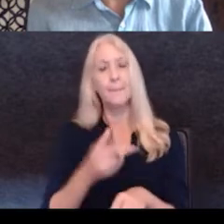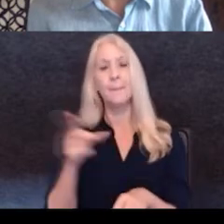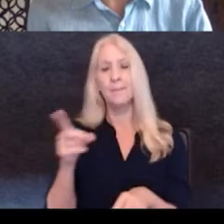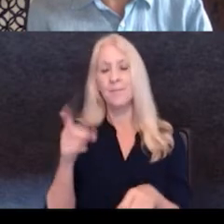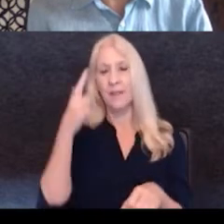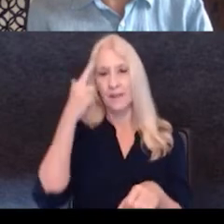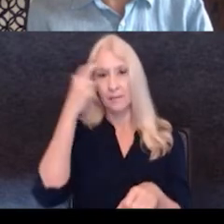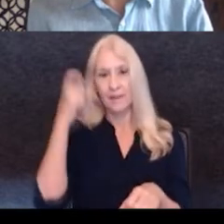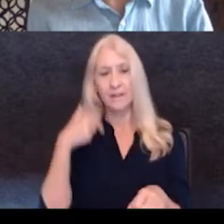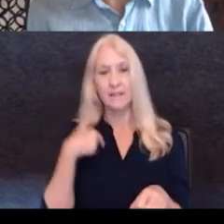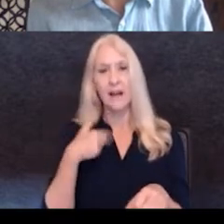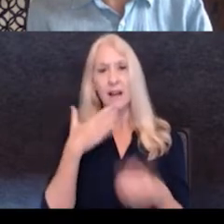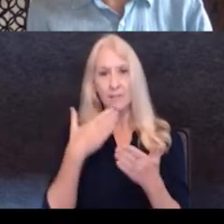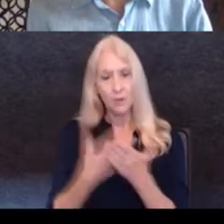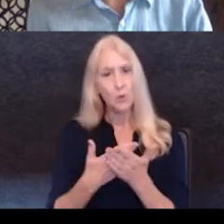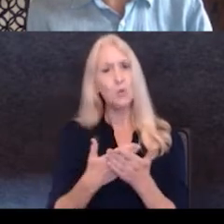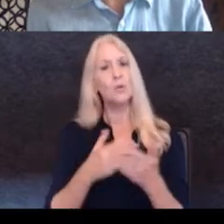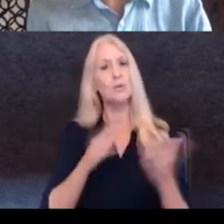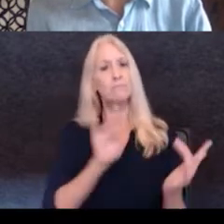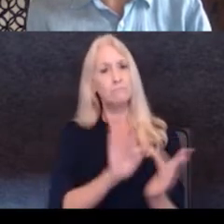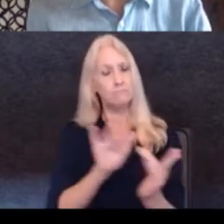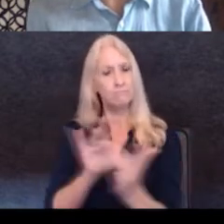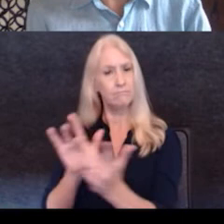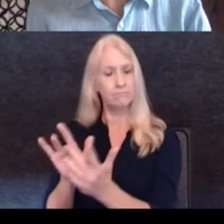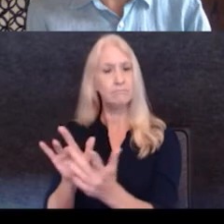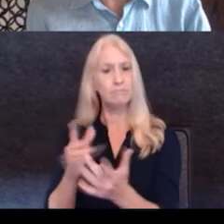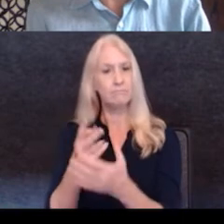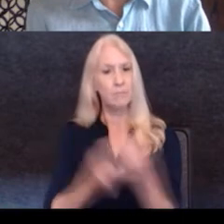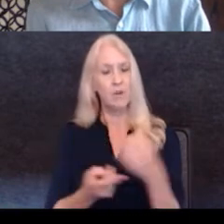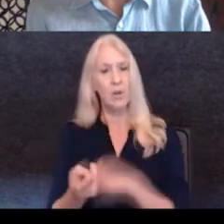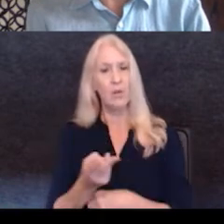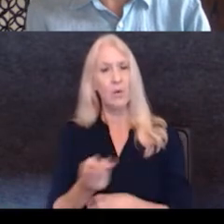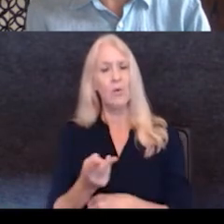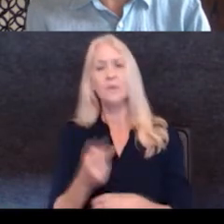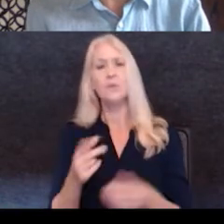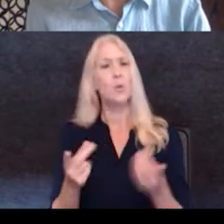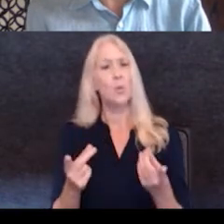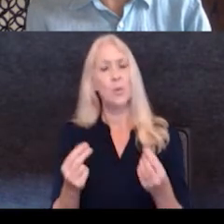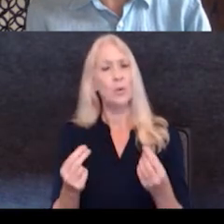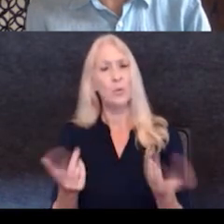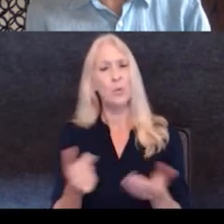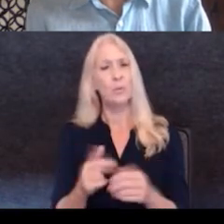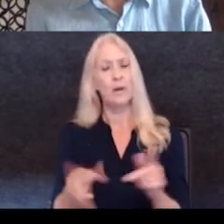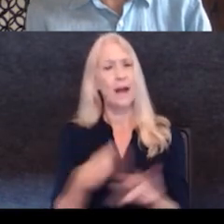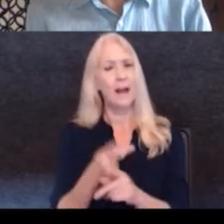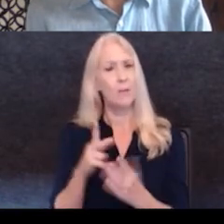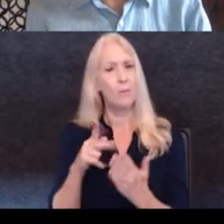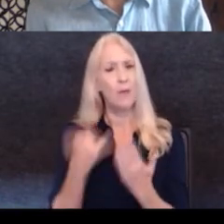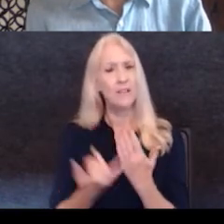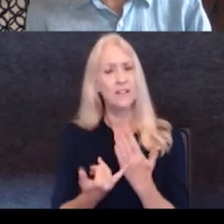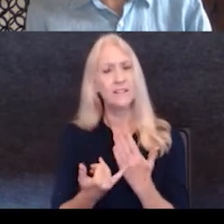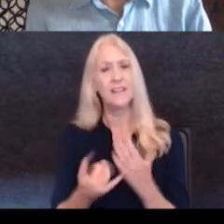then connections in both. And so what were they asking, what were they asking you to do? Um, more